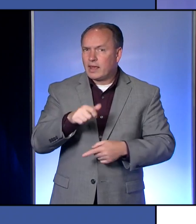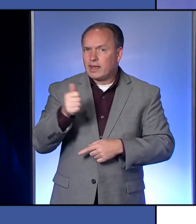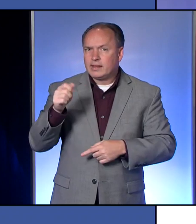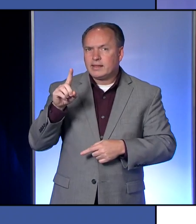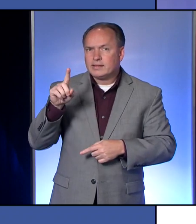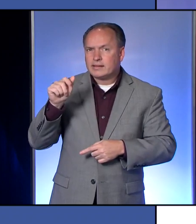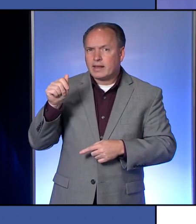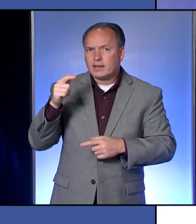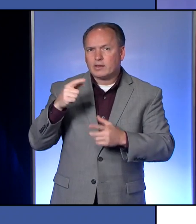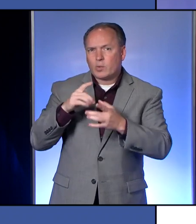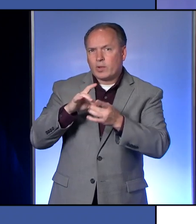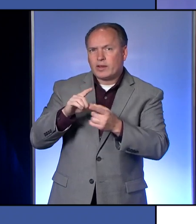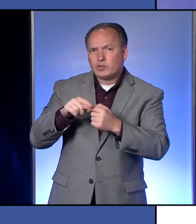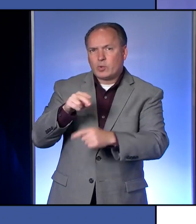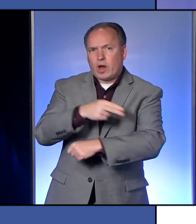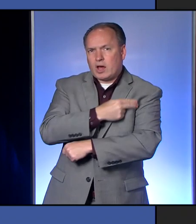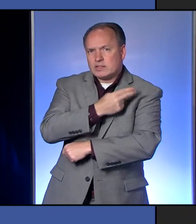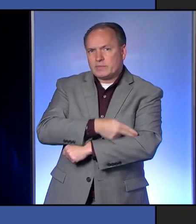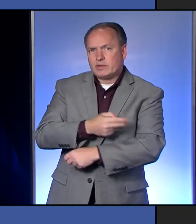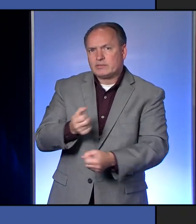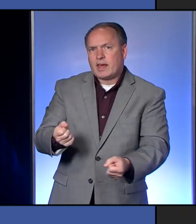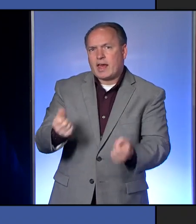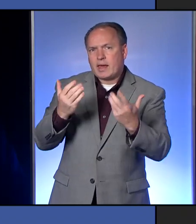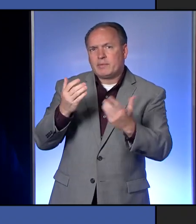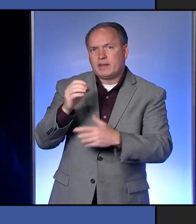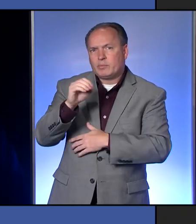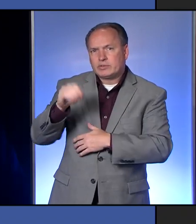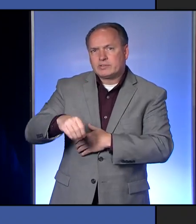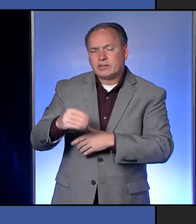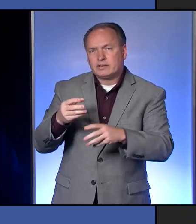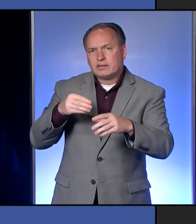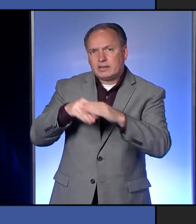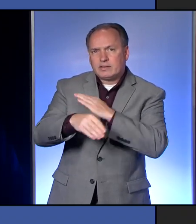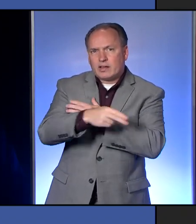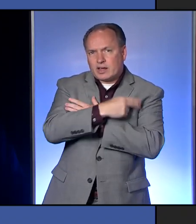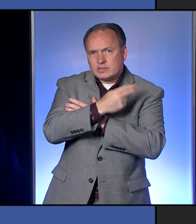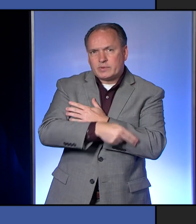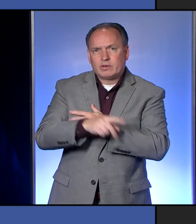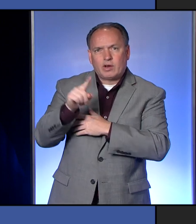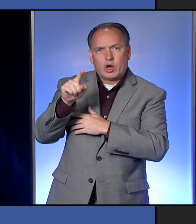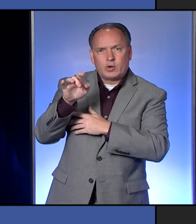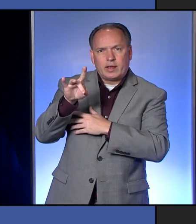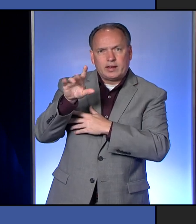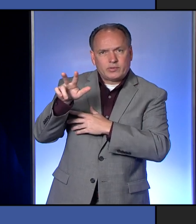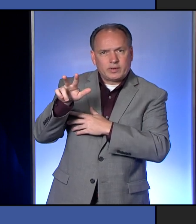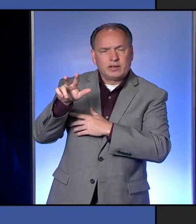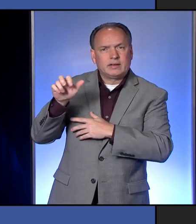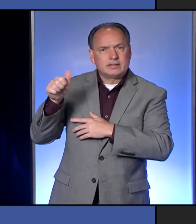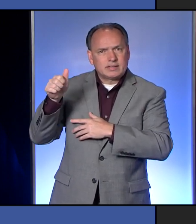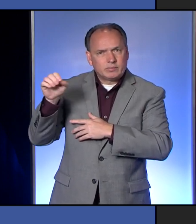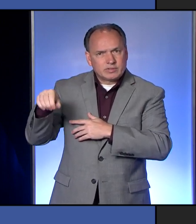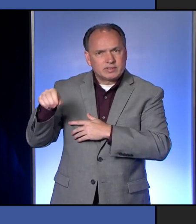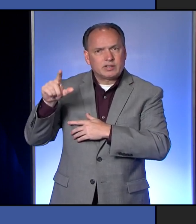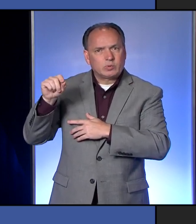rate of these cases, of these 183? Is it 10%, 20% more?